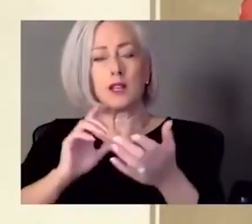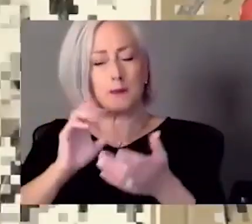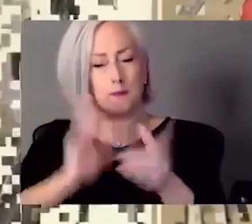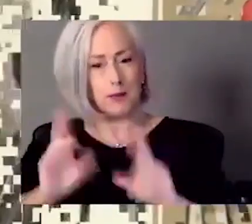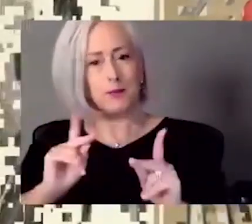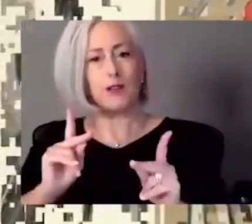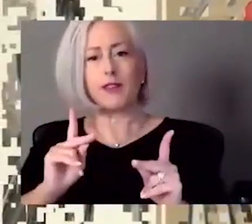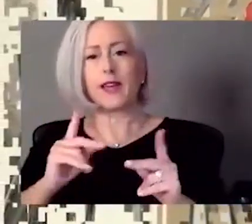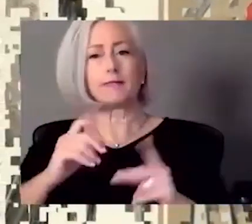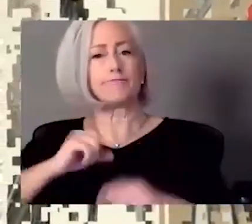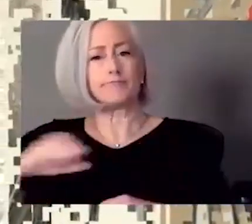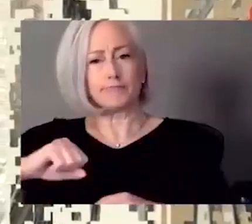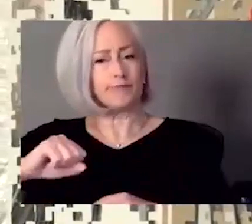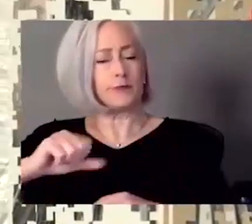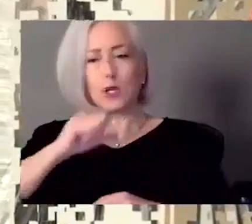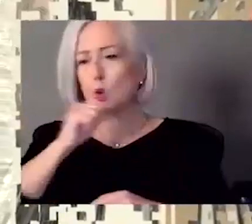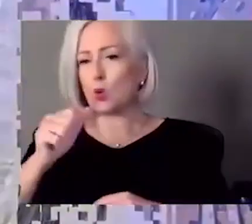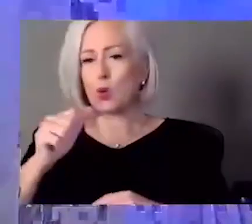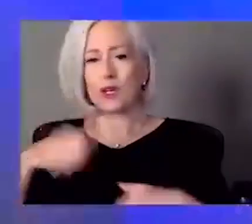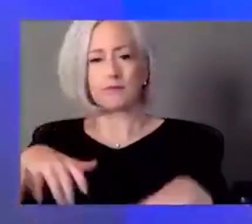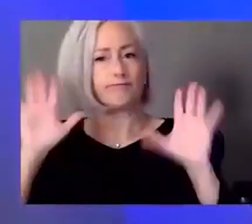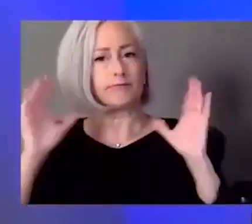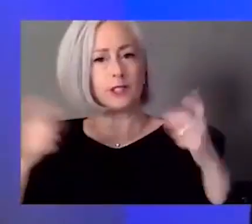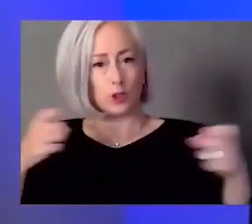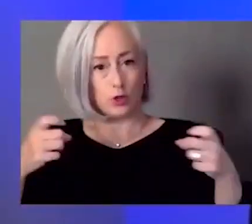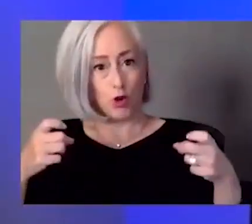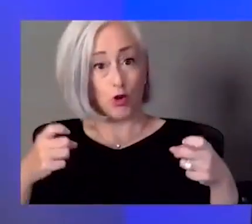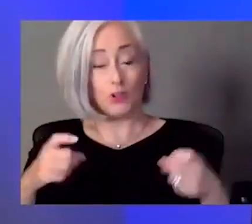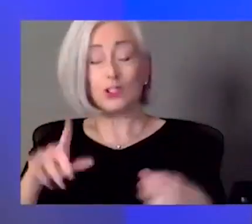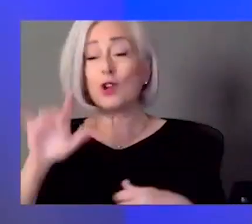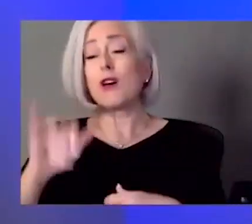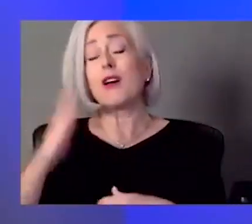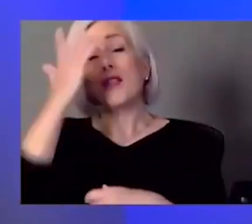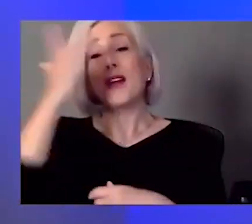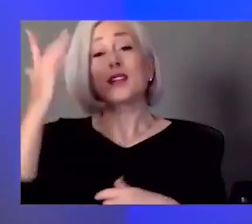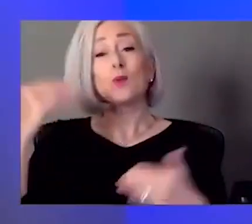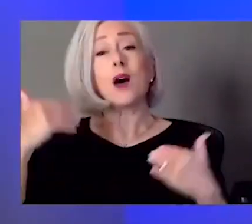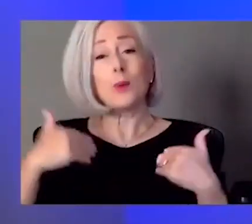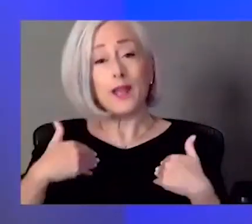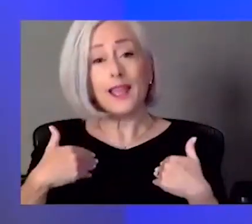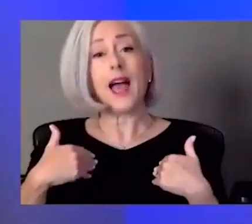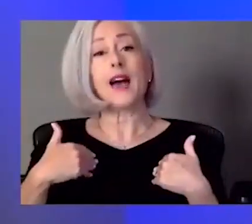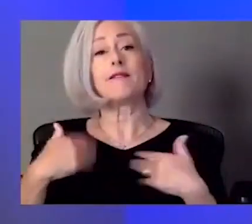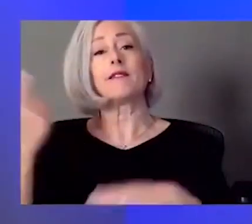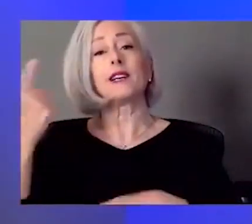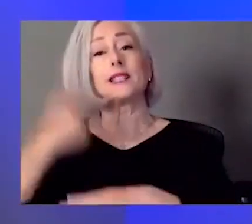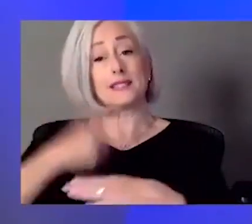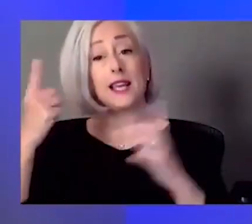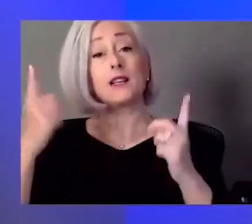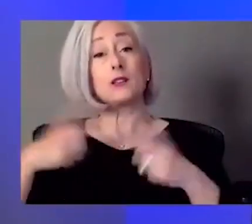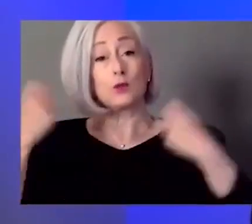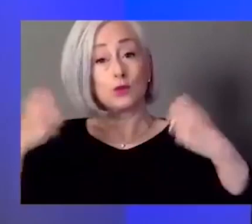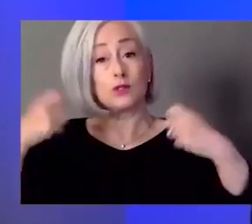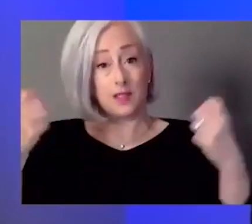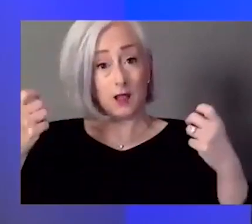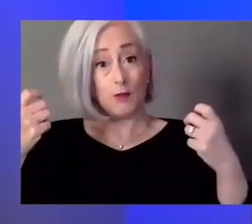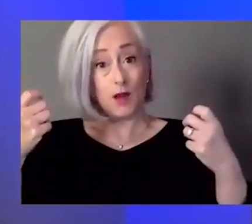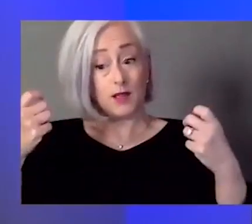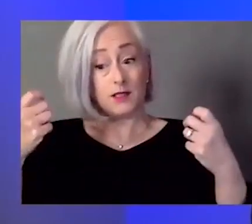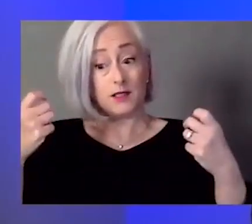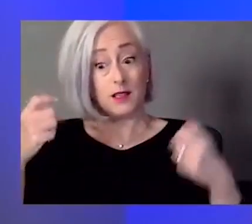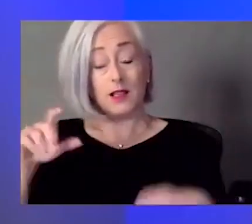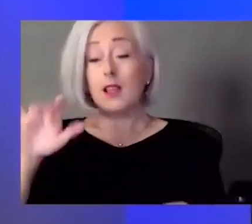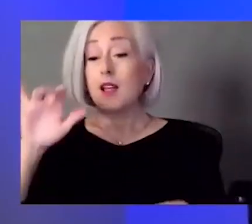19th is the actual day that we celebrated with the day that they had a big ball or